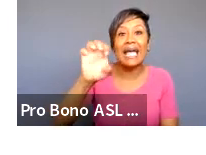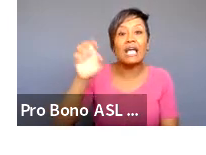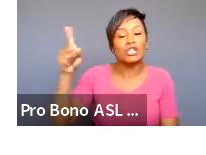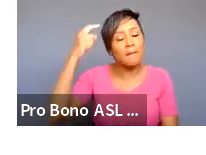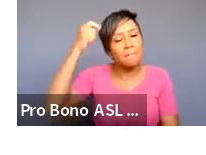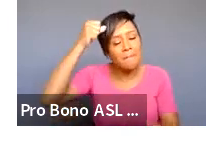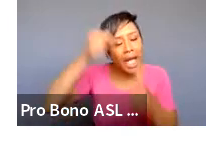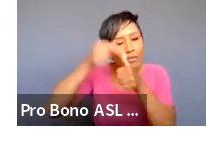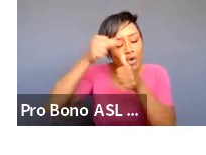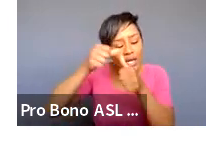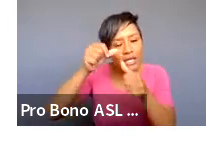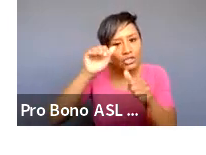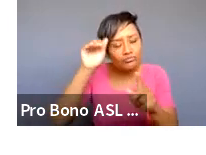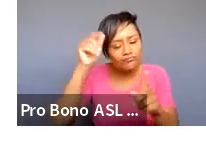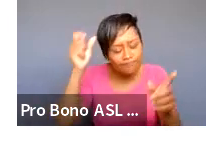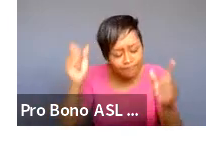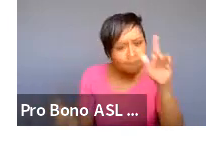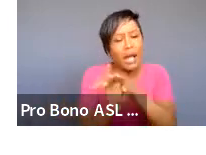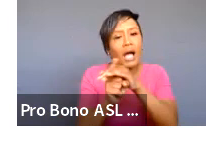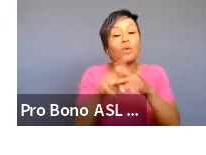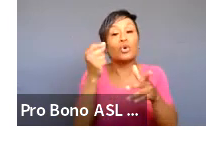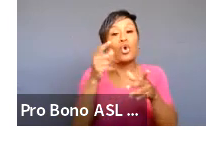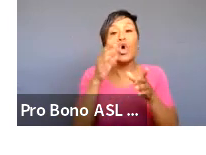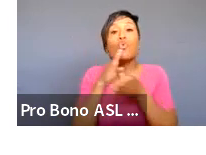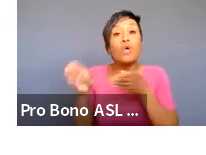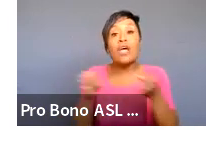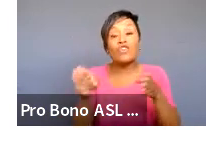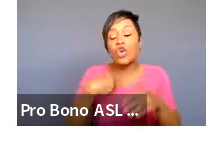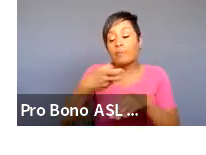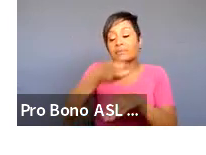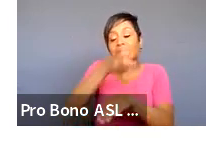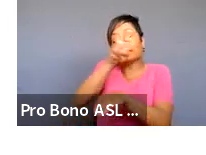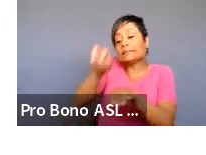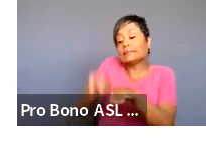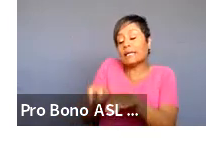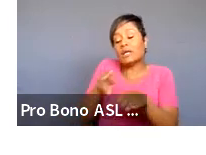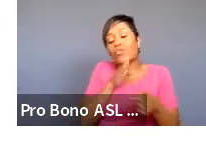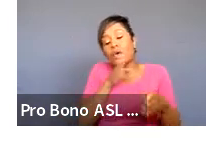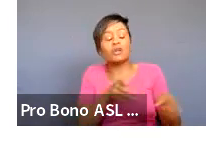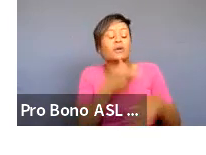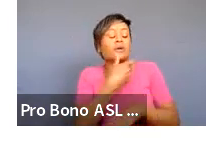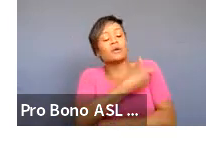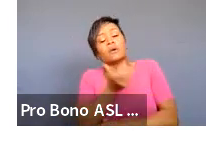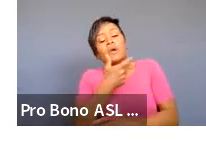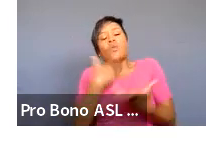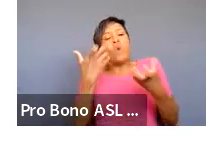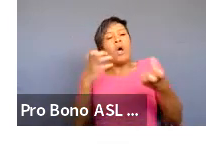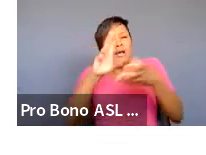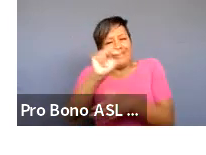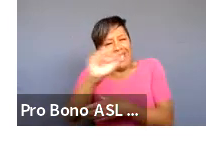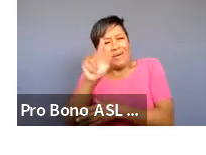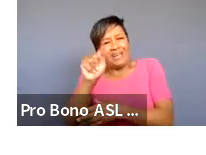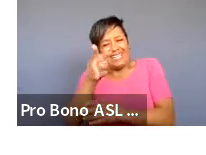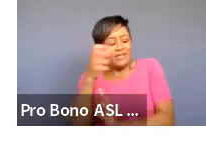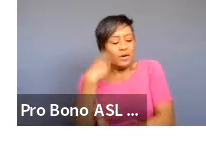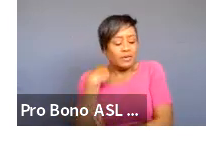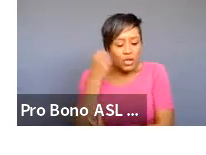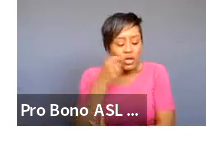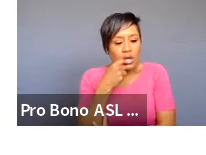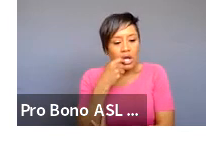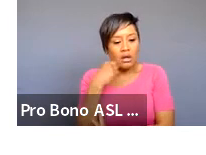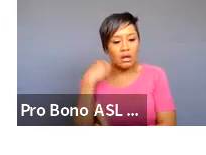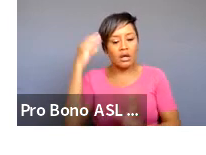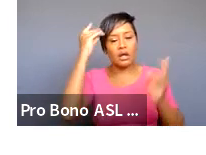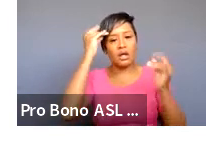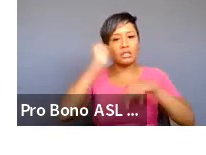a river you you visualize sitting by a river and you are looking to pull a narrative and you start to facilitate your own